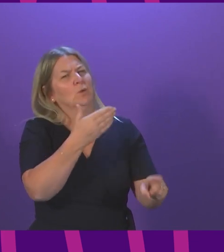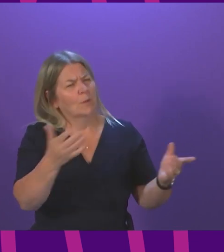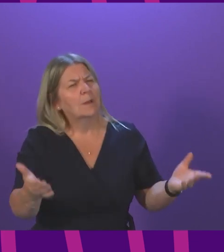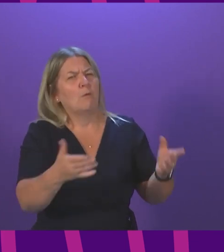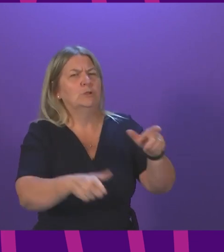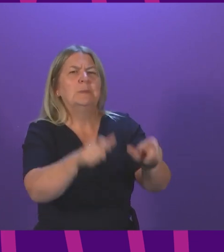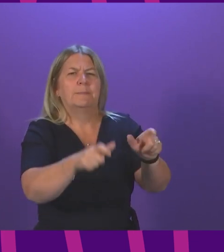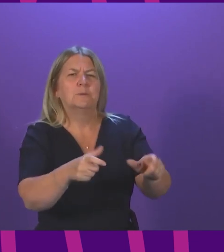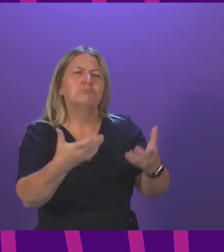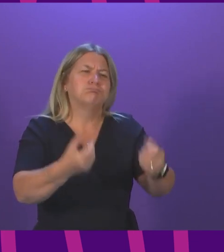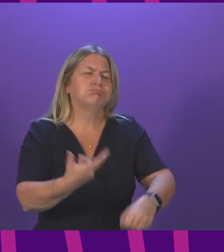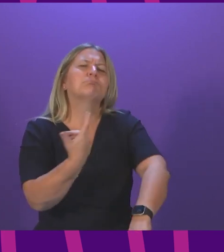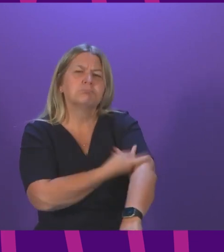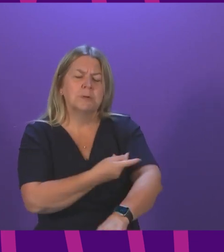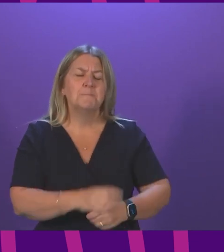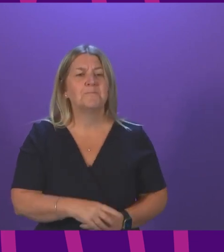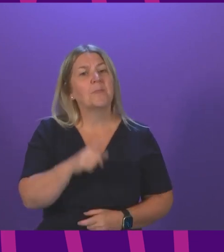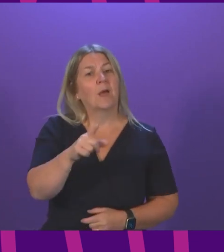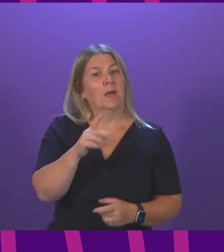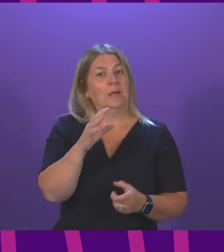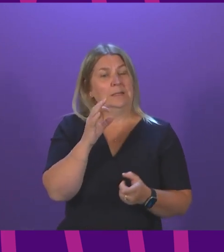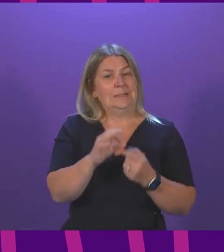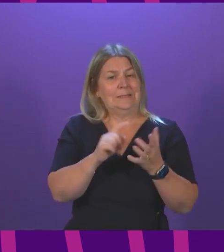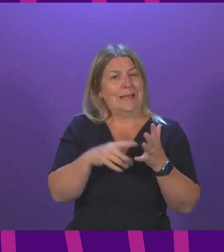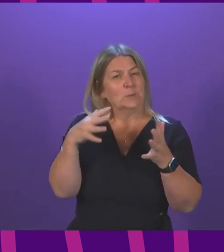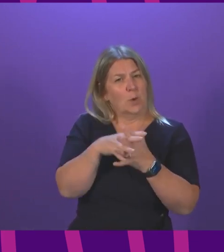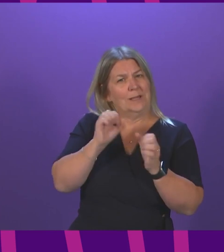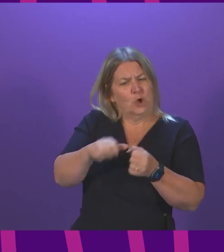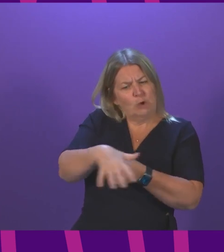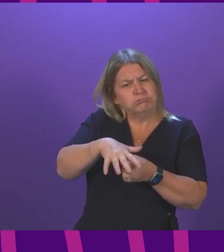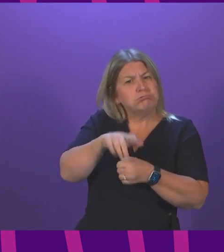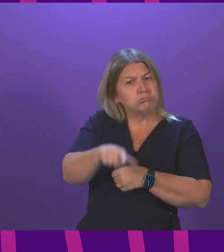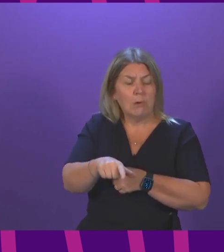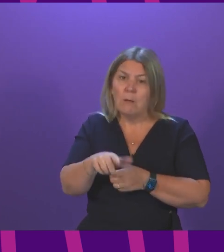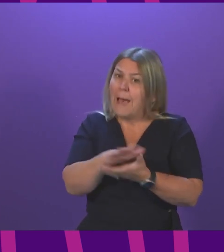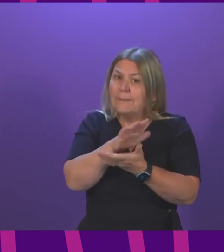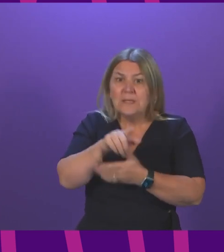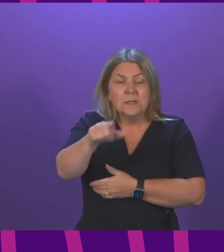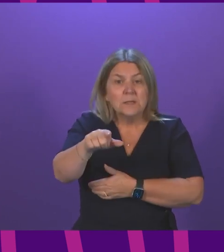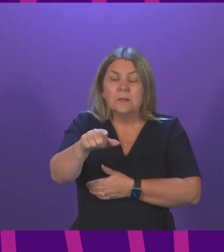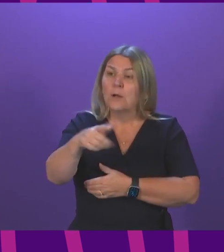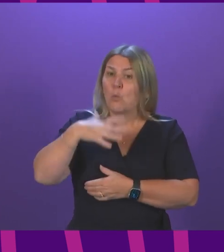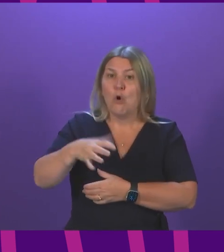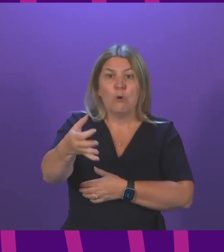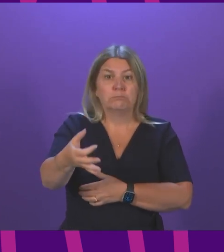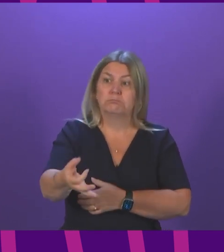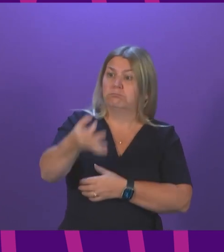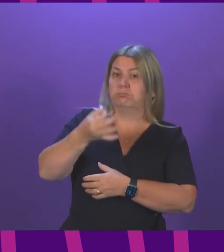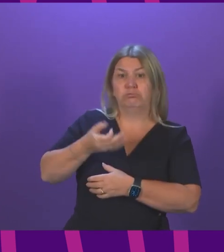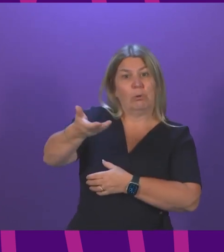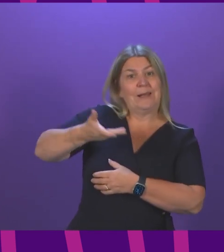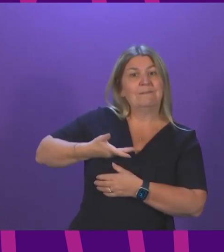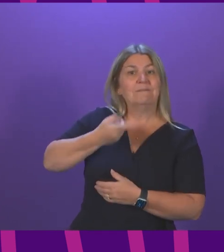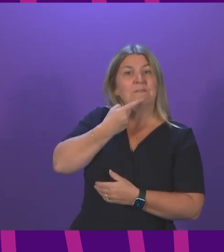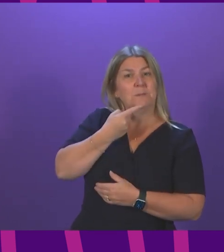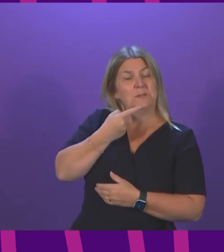make to people. In terms of the details of Tess White's constituent, I'd be happy if Ms White would like to forward me details of